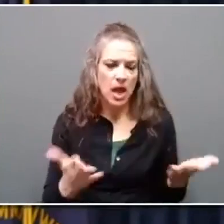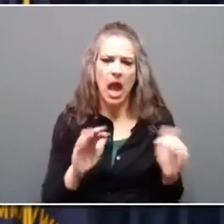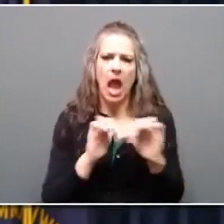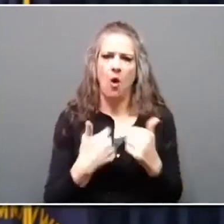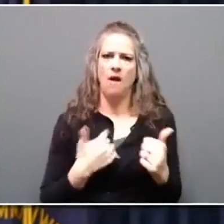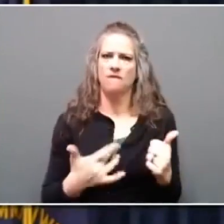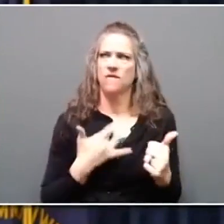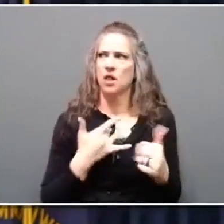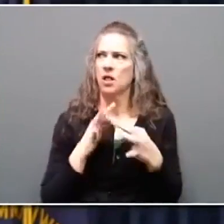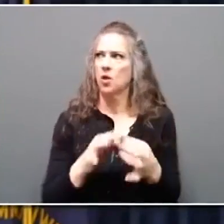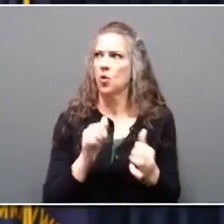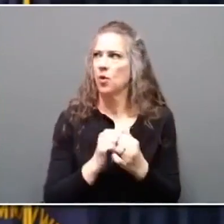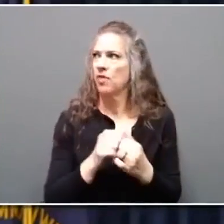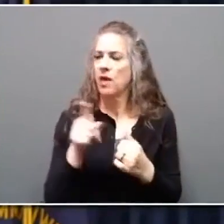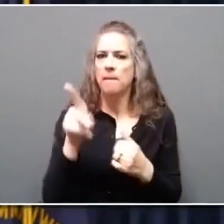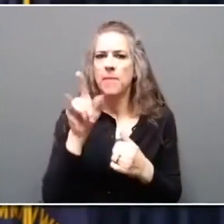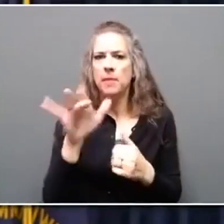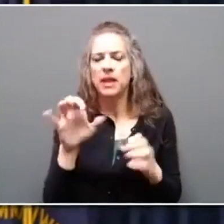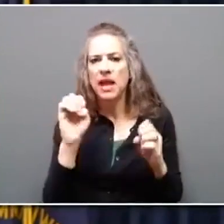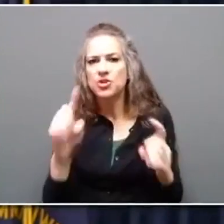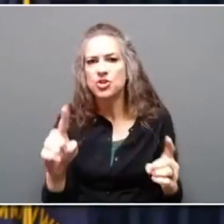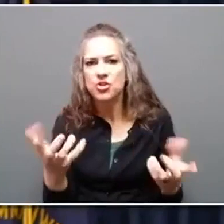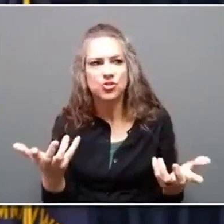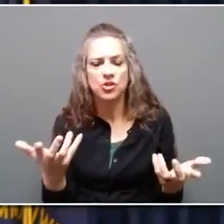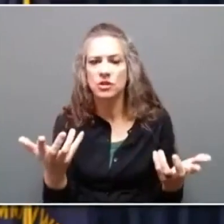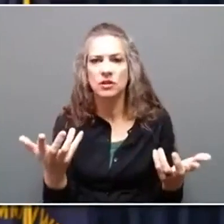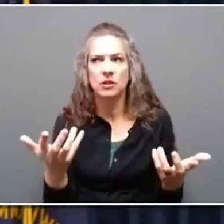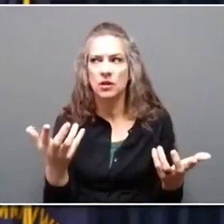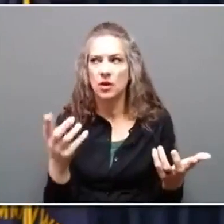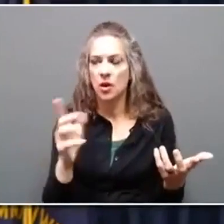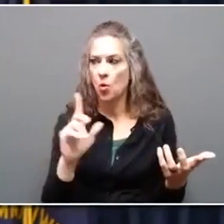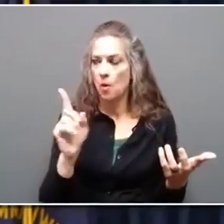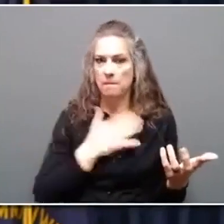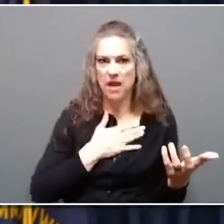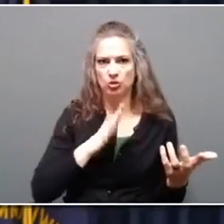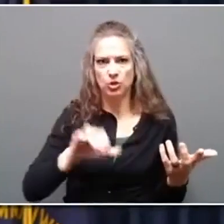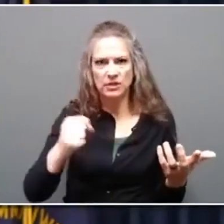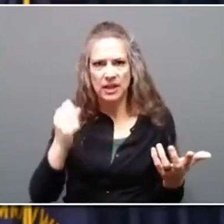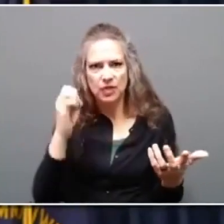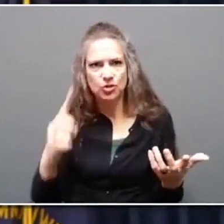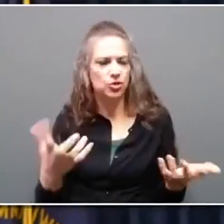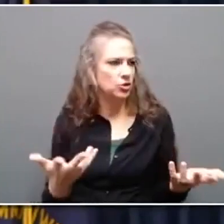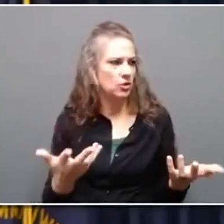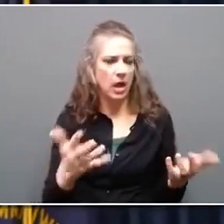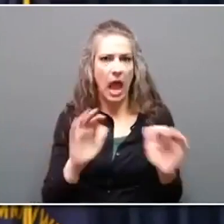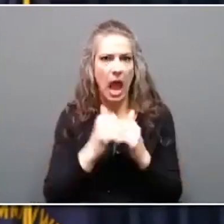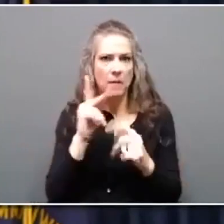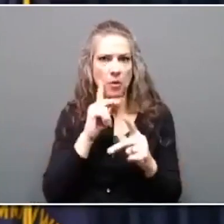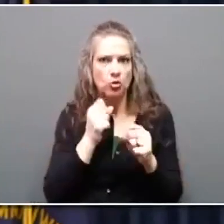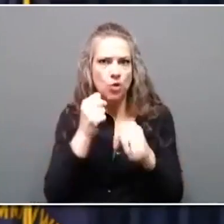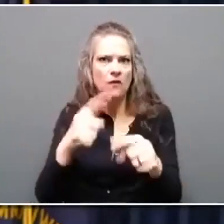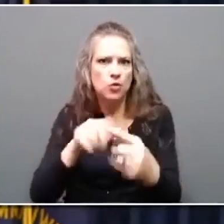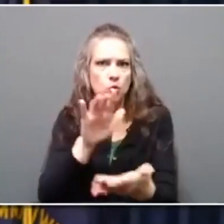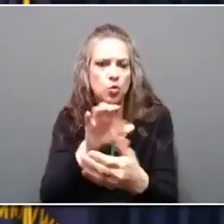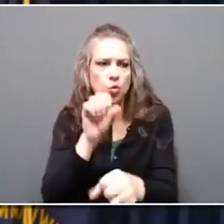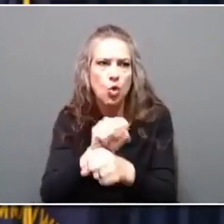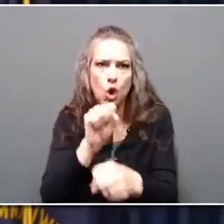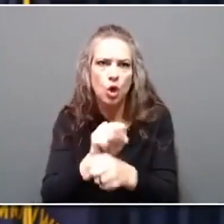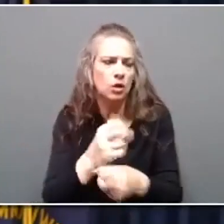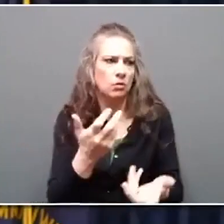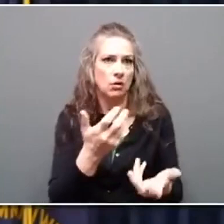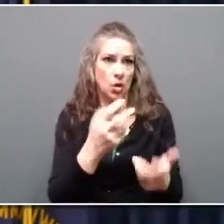about the public education that my child is receiving? How am I going to go to work, and are the roads and the bridges safe?